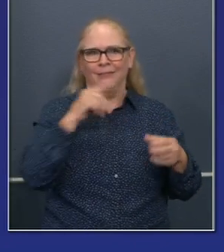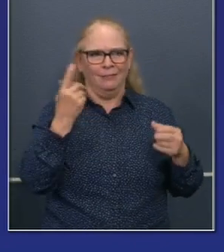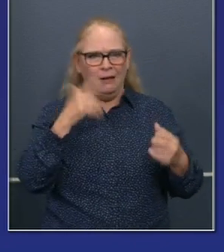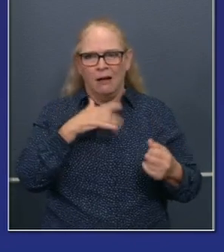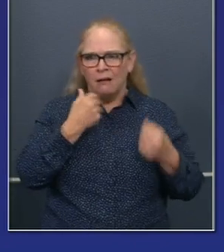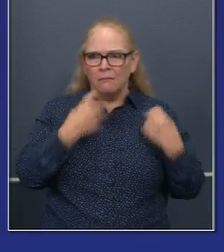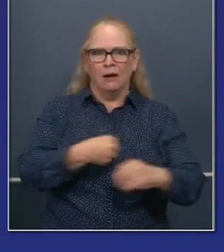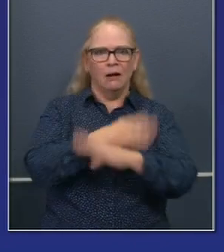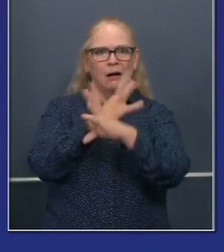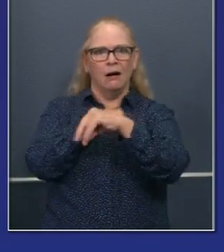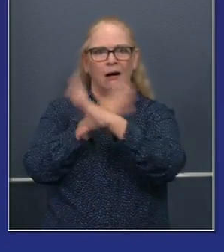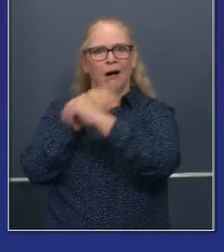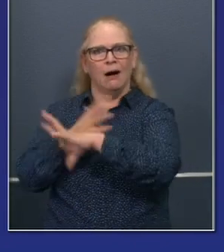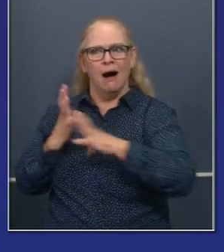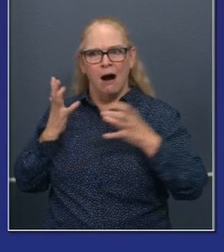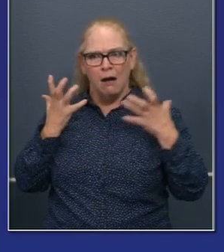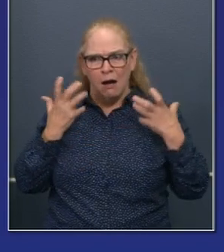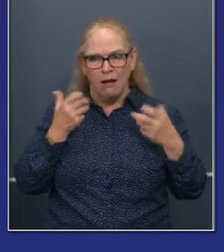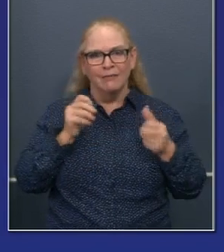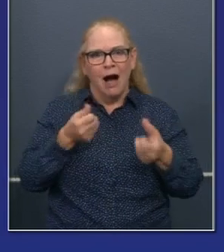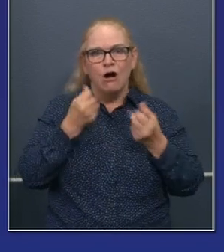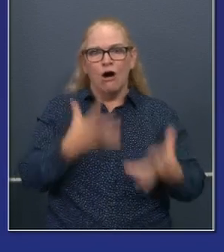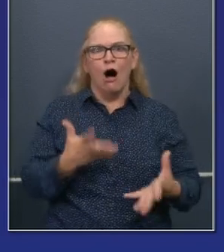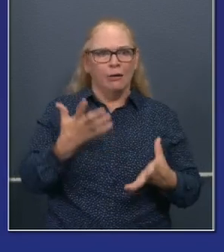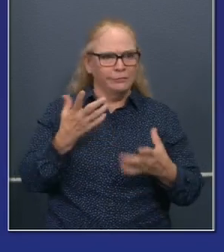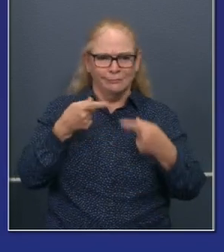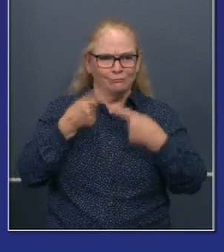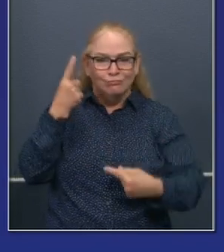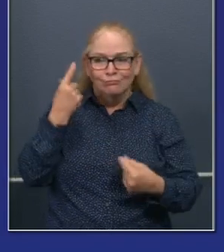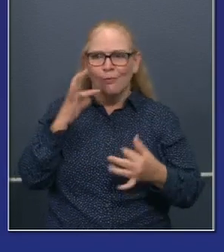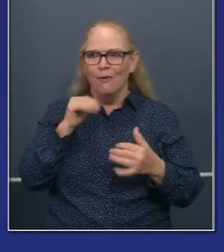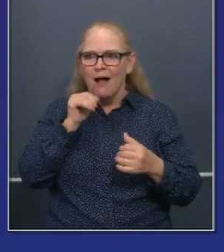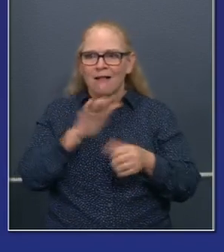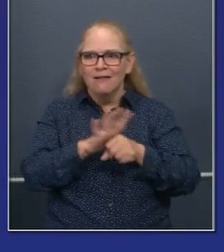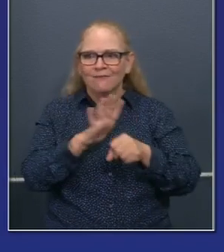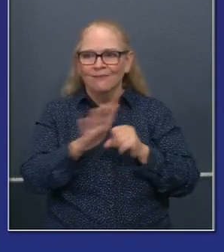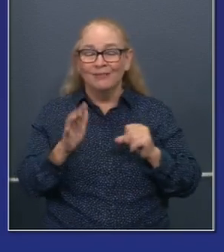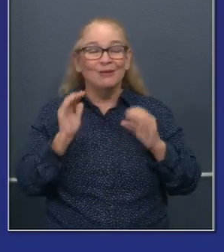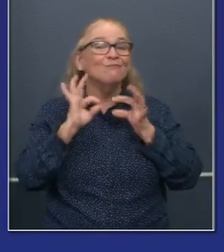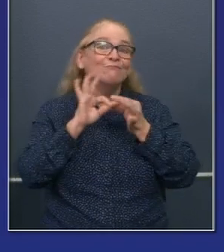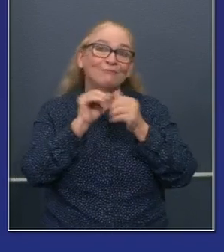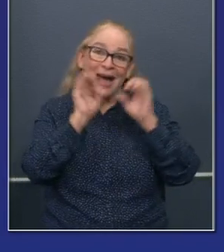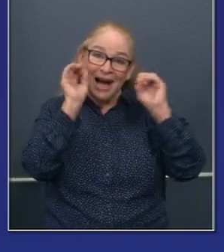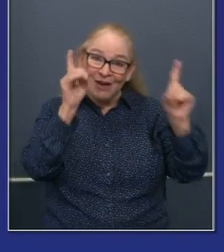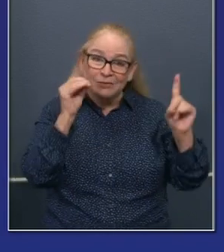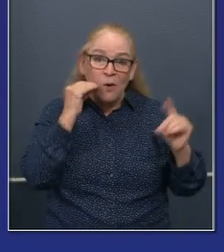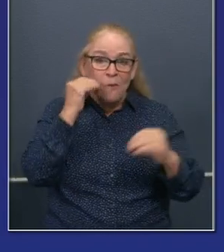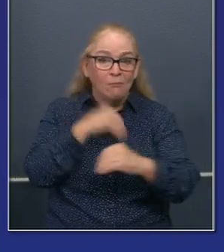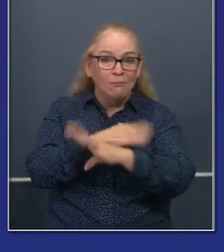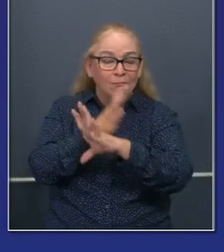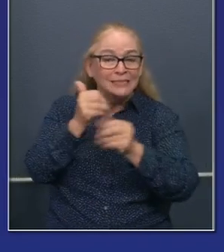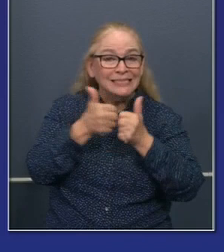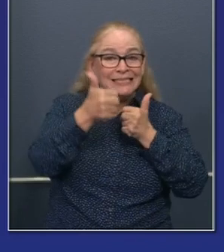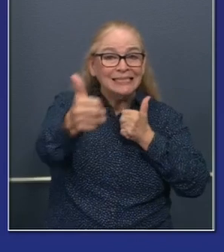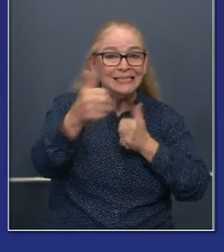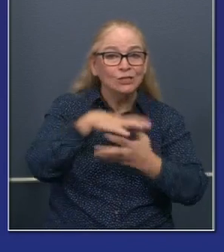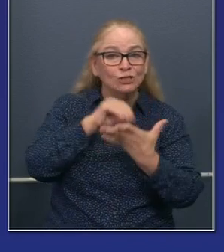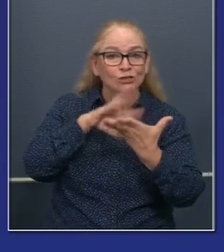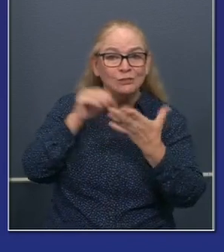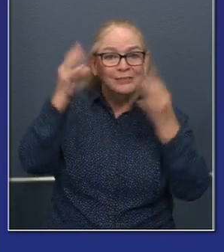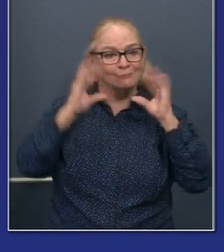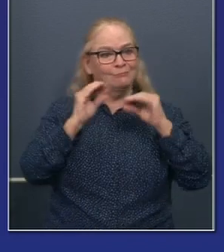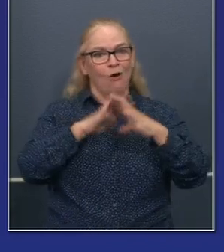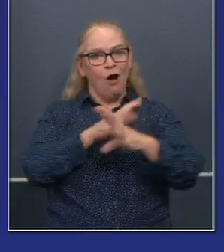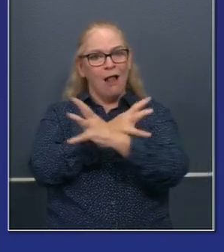pandemic has created digital divide as relates to education. That's obvious and foundational, but also as it relates to the economy,